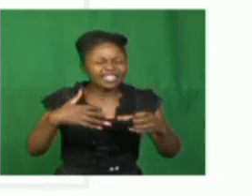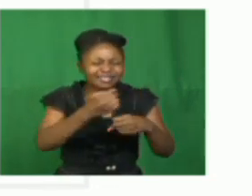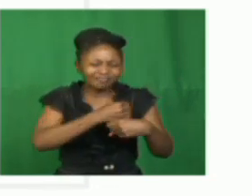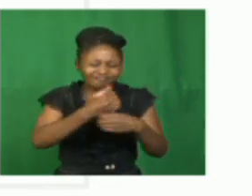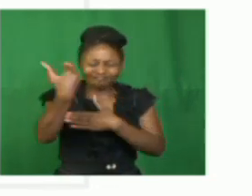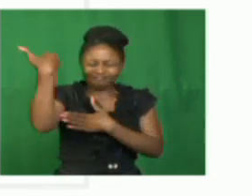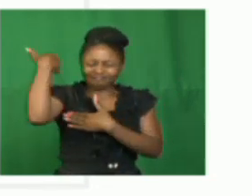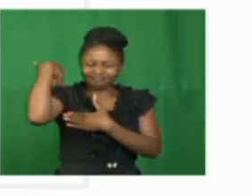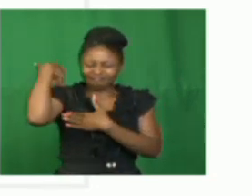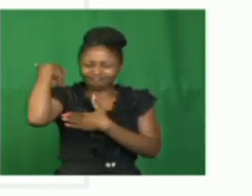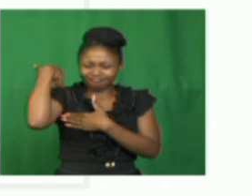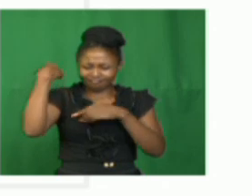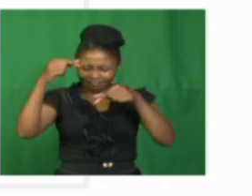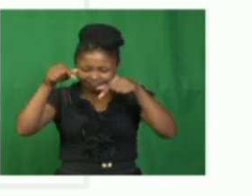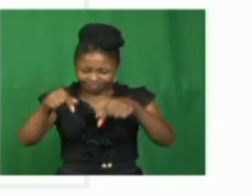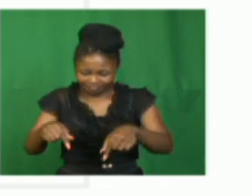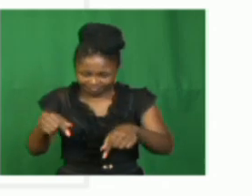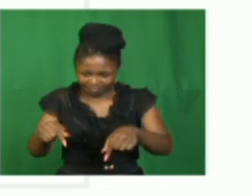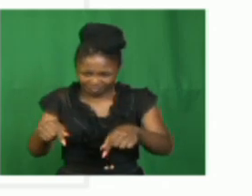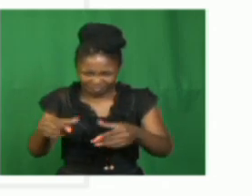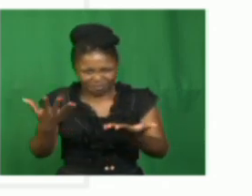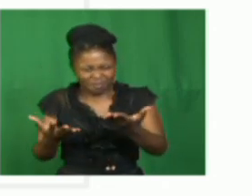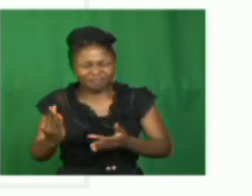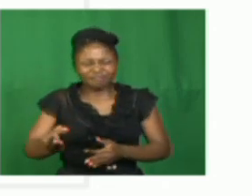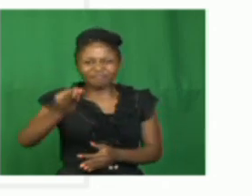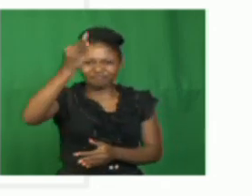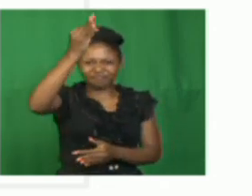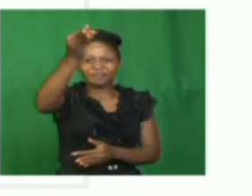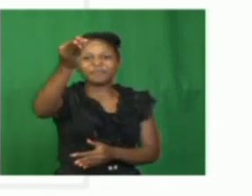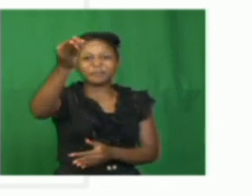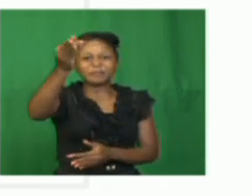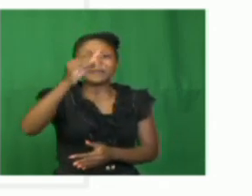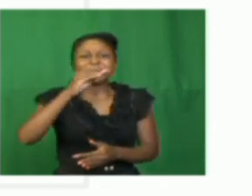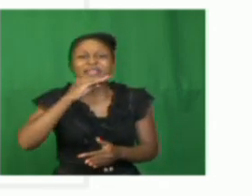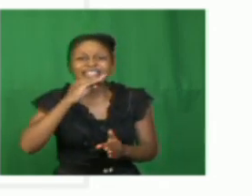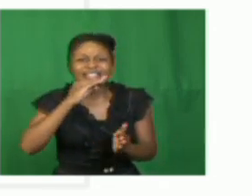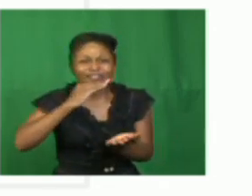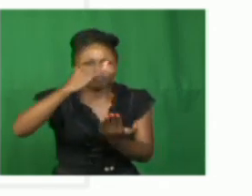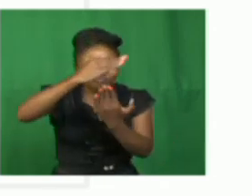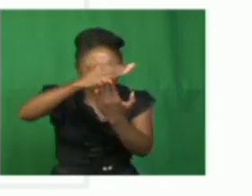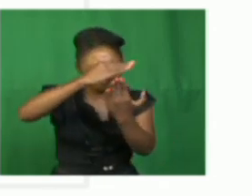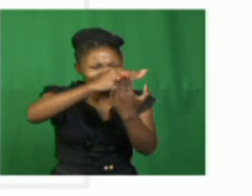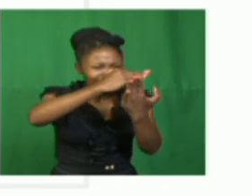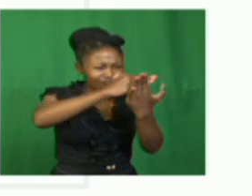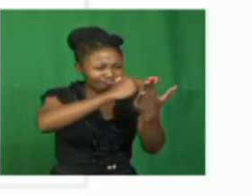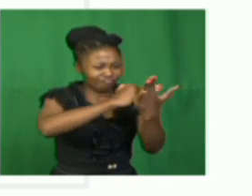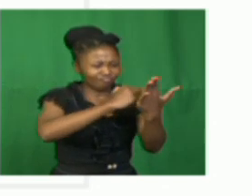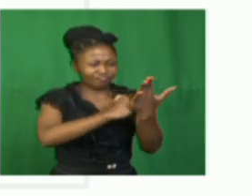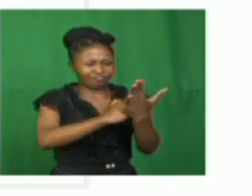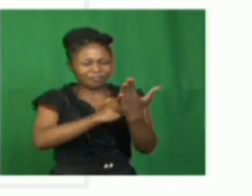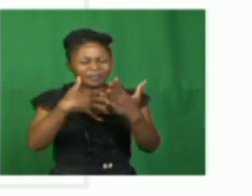Now, it is a series of events. That is,